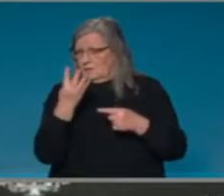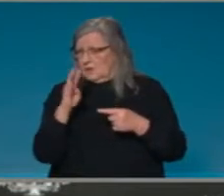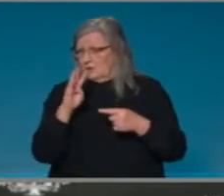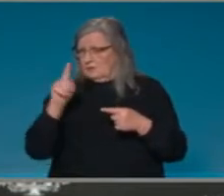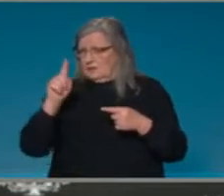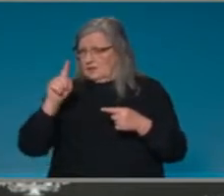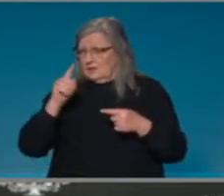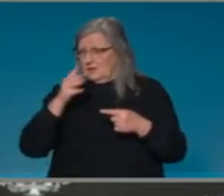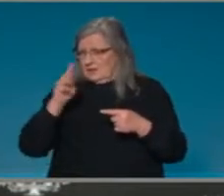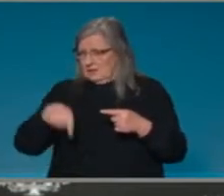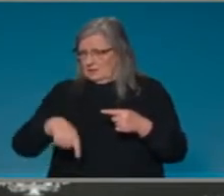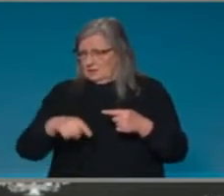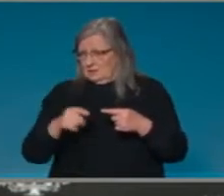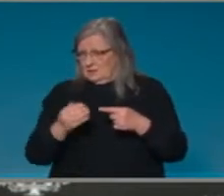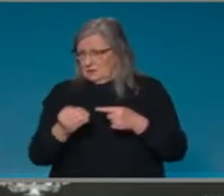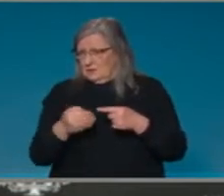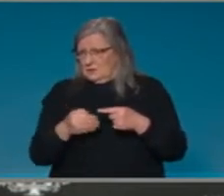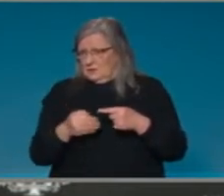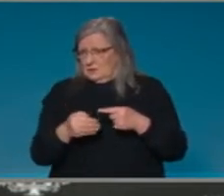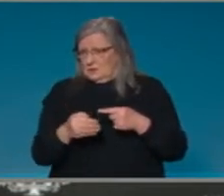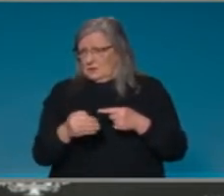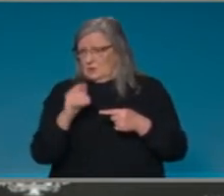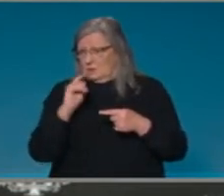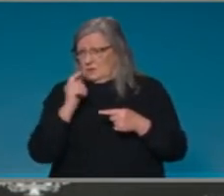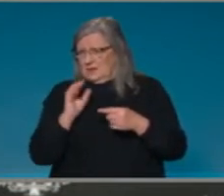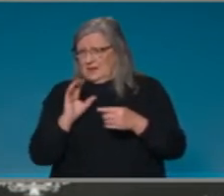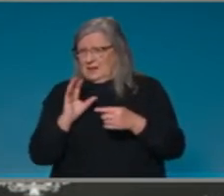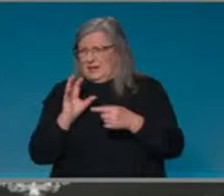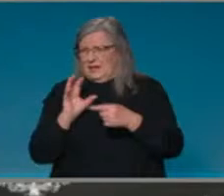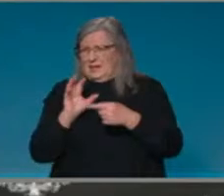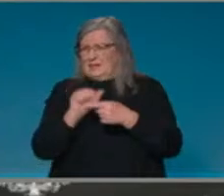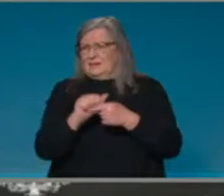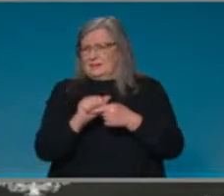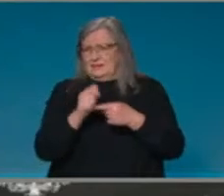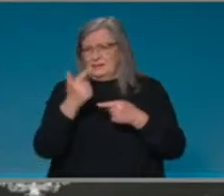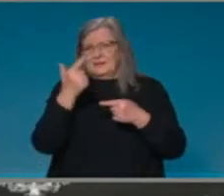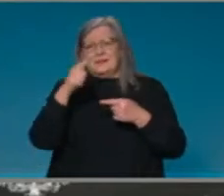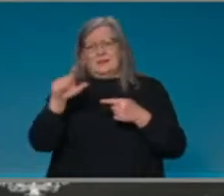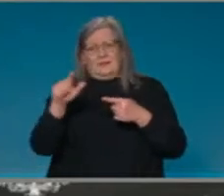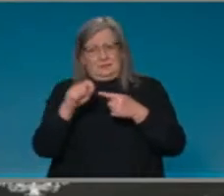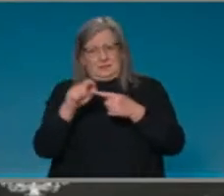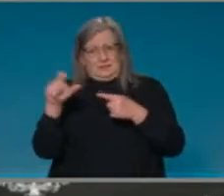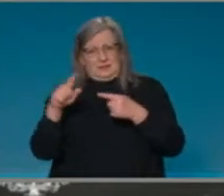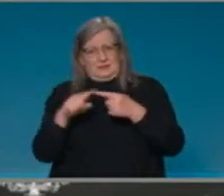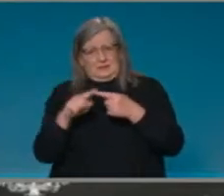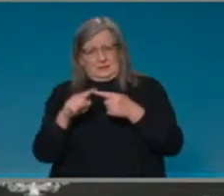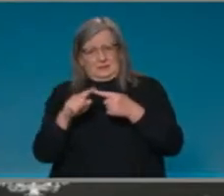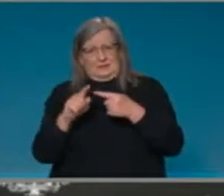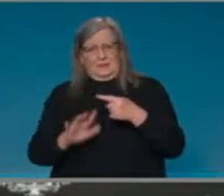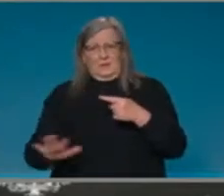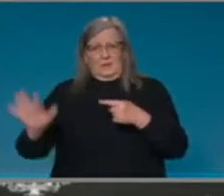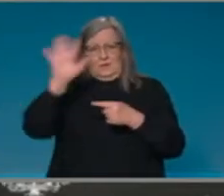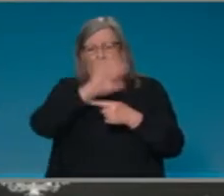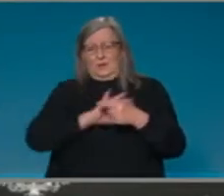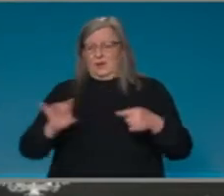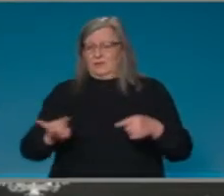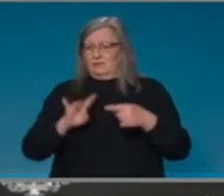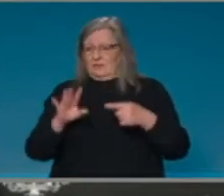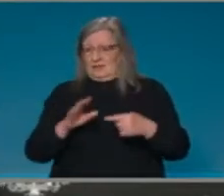first major milestone of 70% worldwide, whole of Australia, first dose